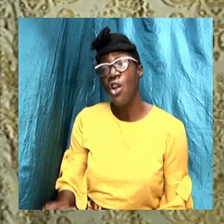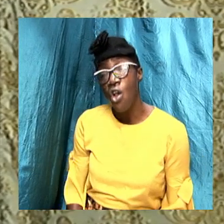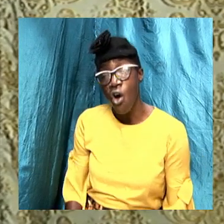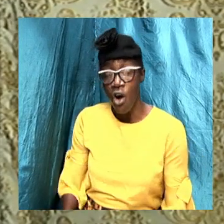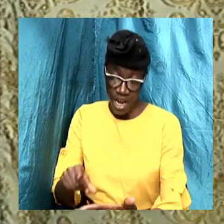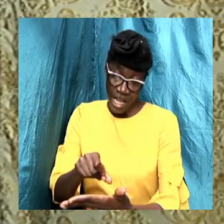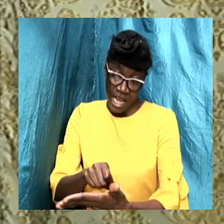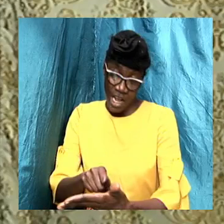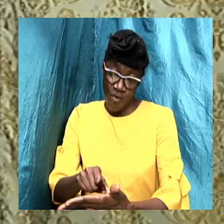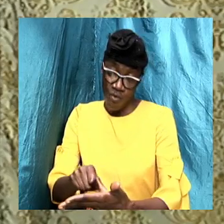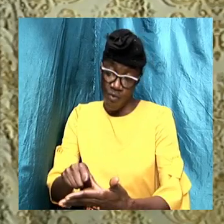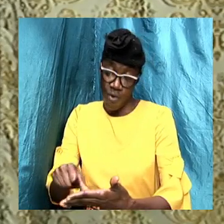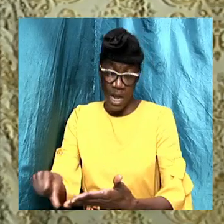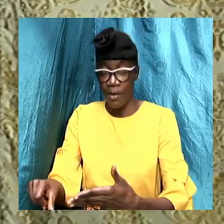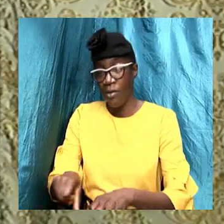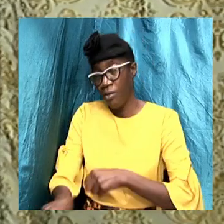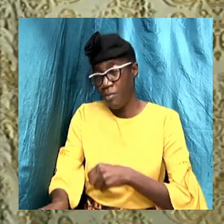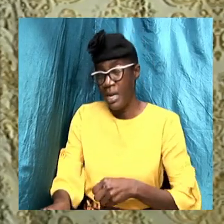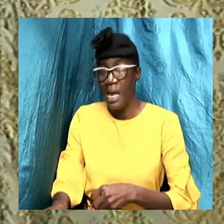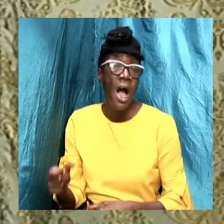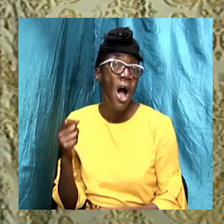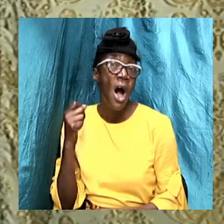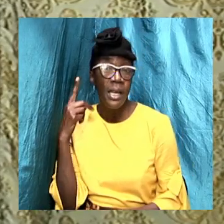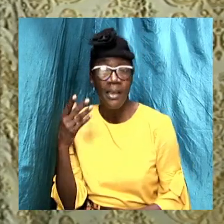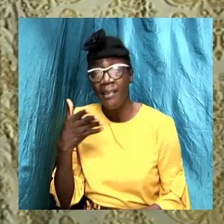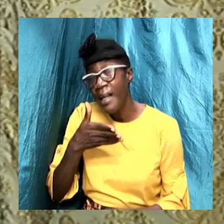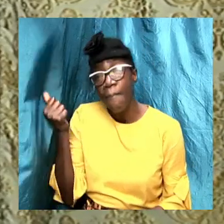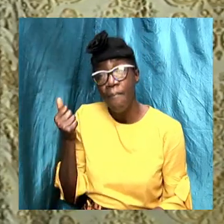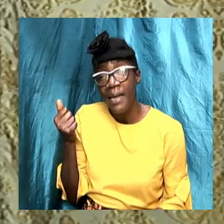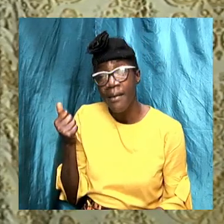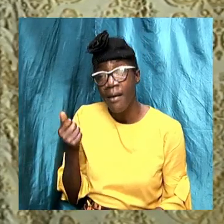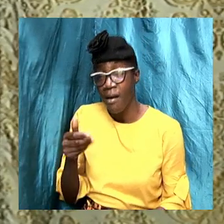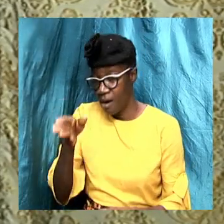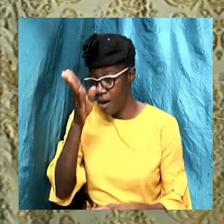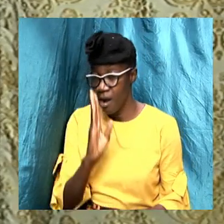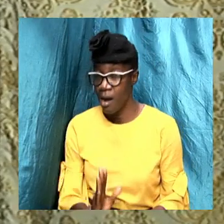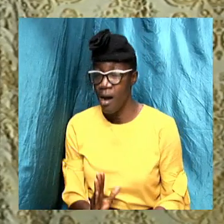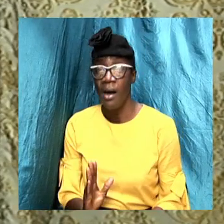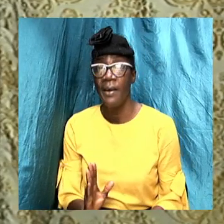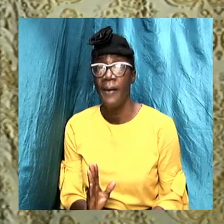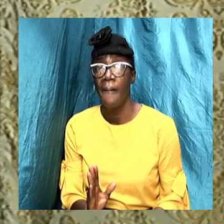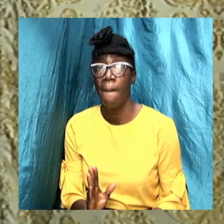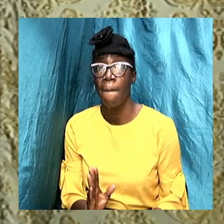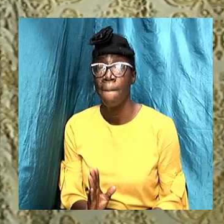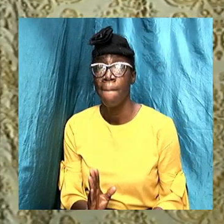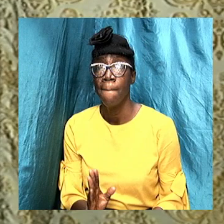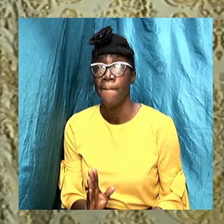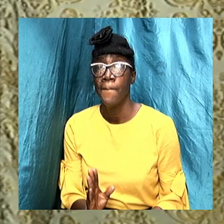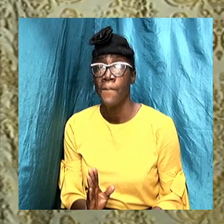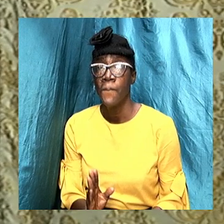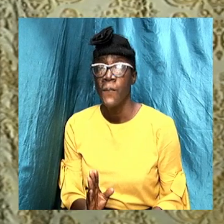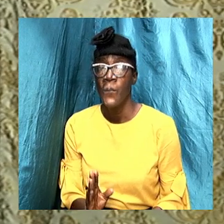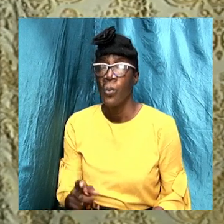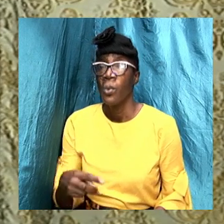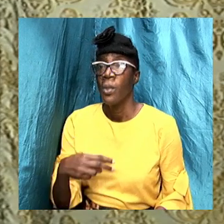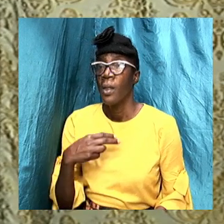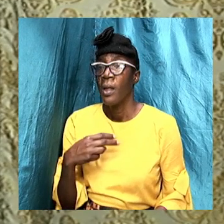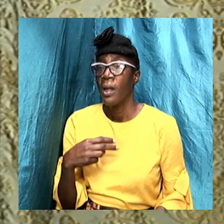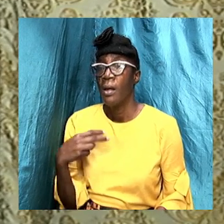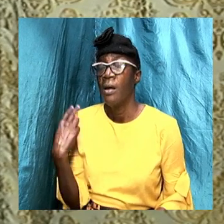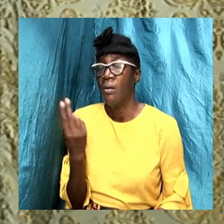so that we might get a better understanding of God. Amen. So, we said that the